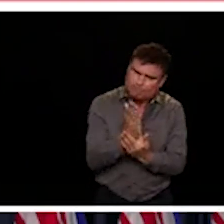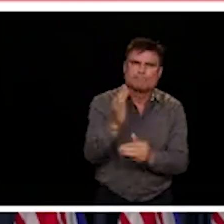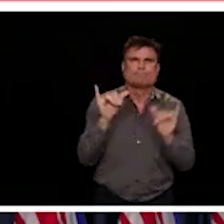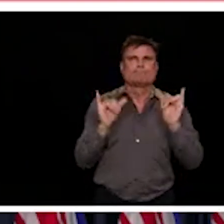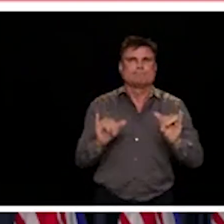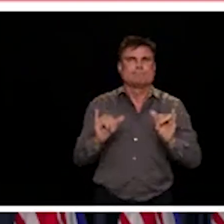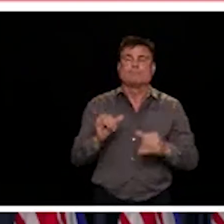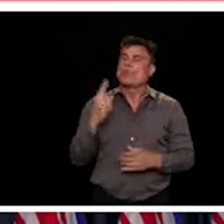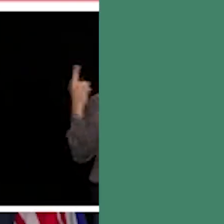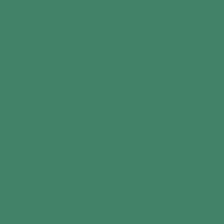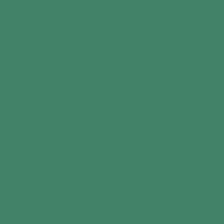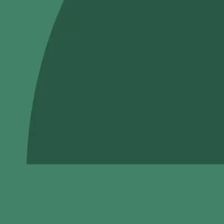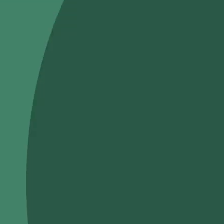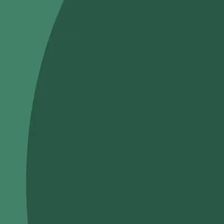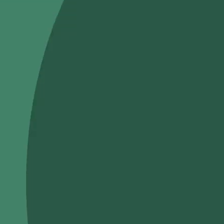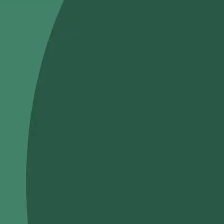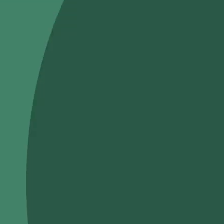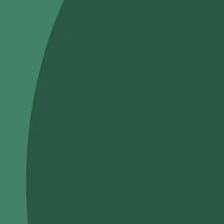calm and being safe.